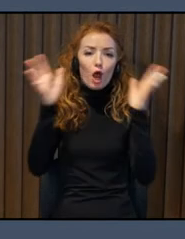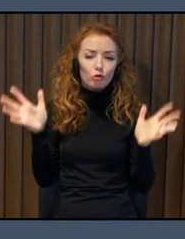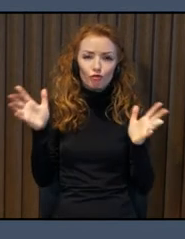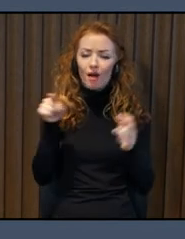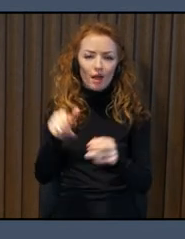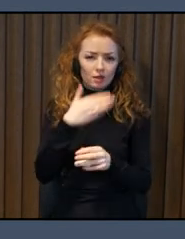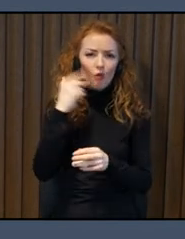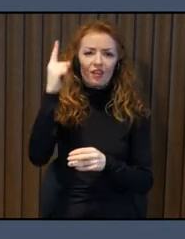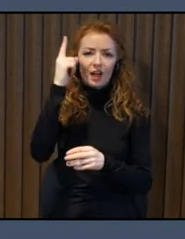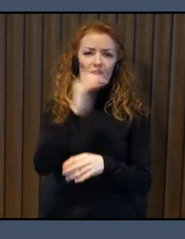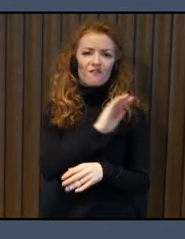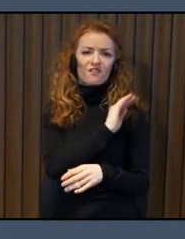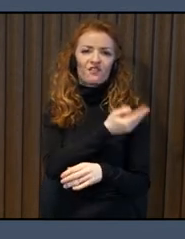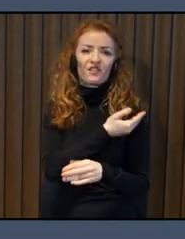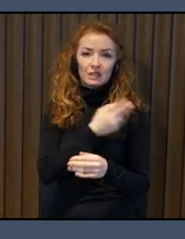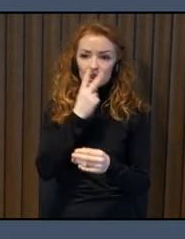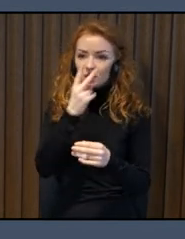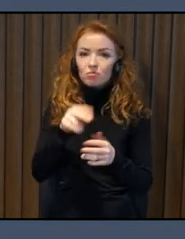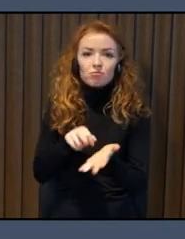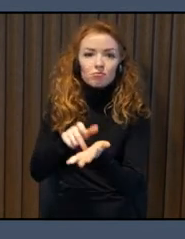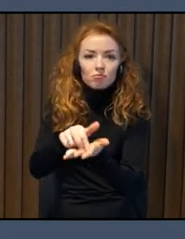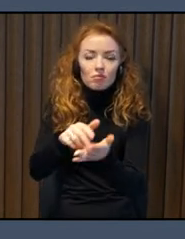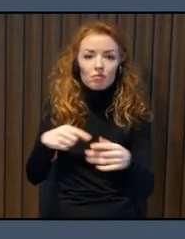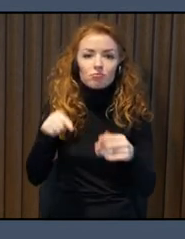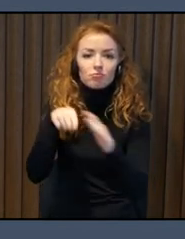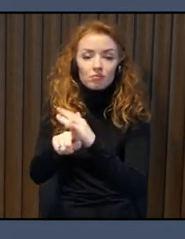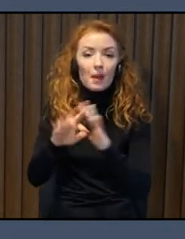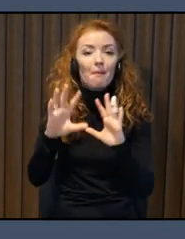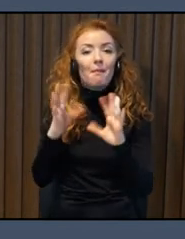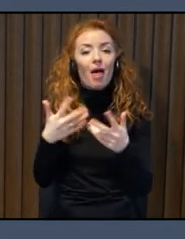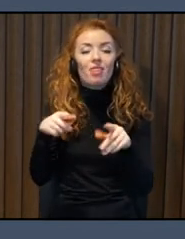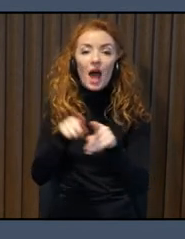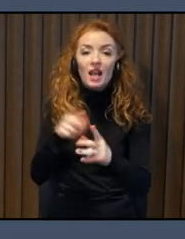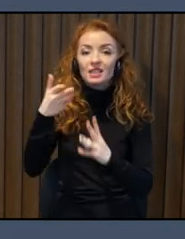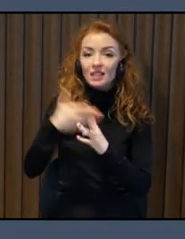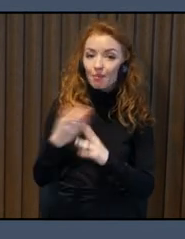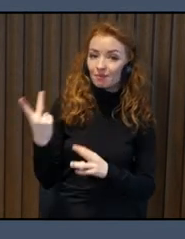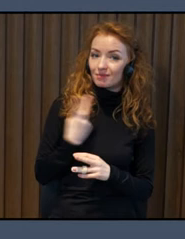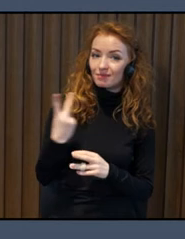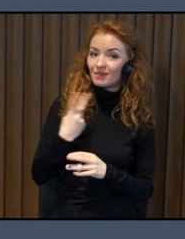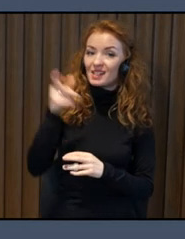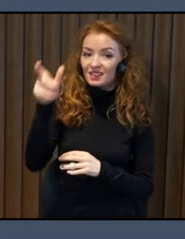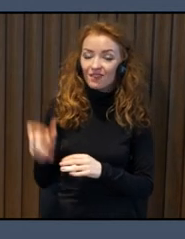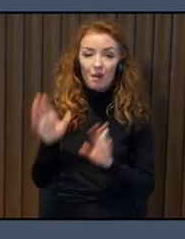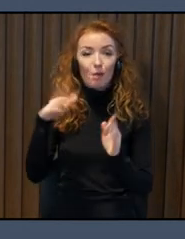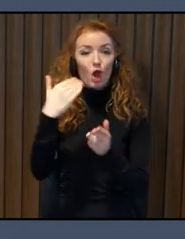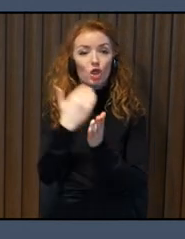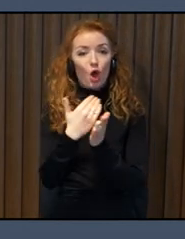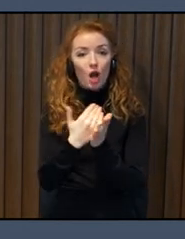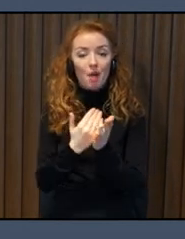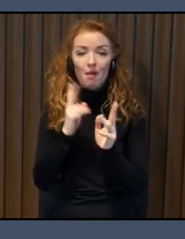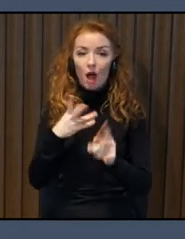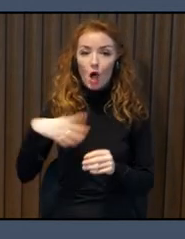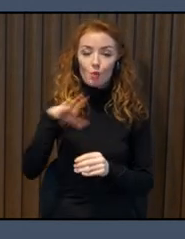around us. It's also what's happening between us people and our norms about how we should look, act or functionality